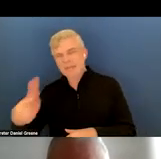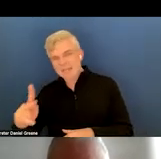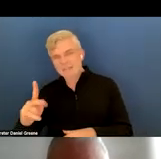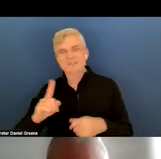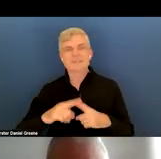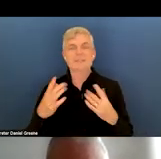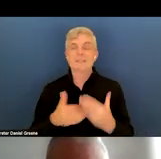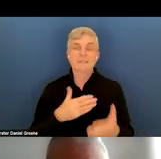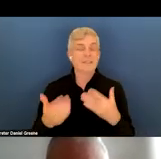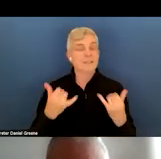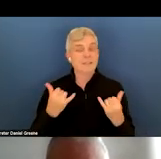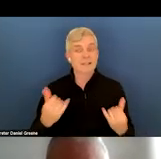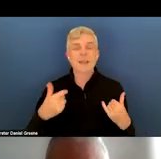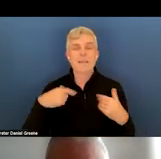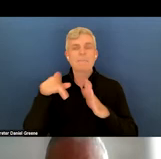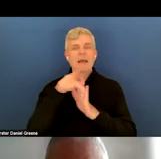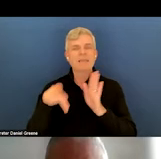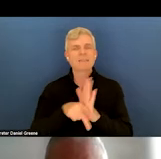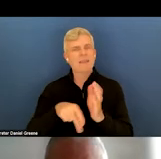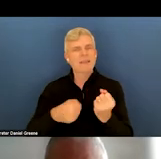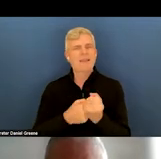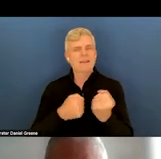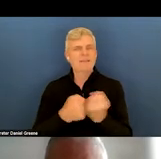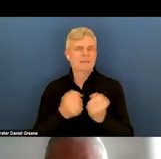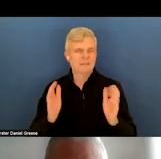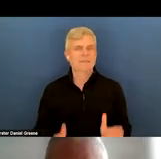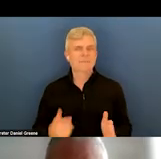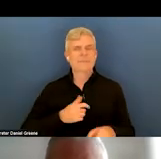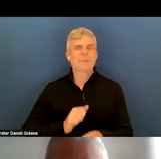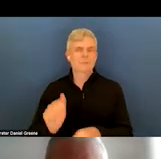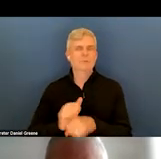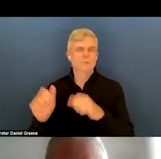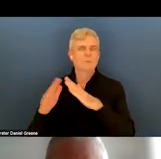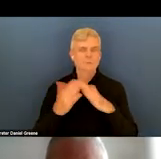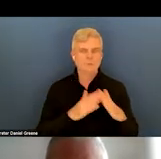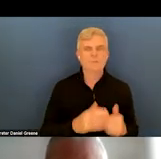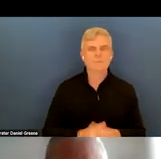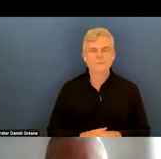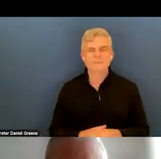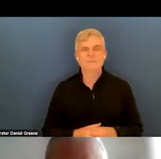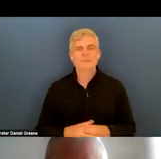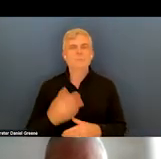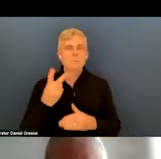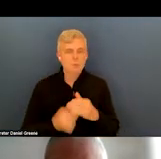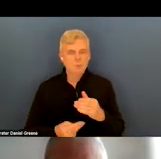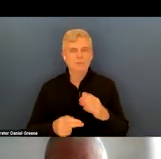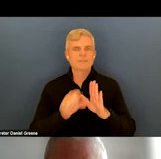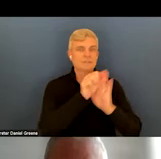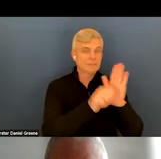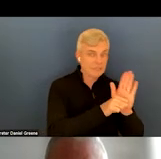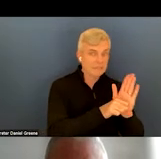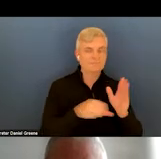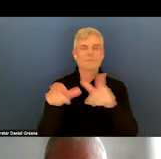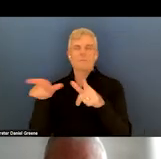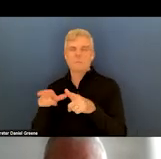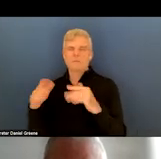a policy advocate, working in the community, both at the state and local level,